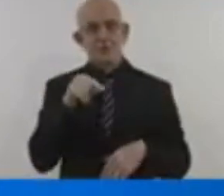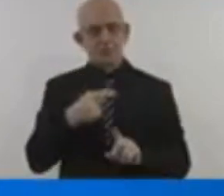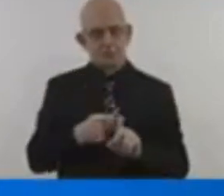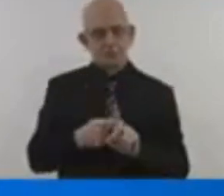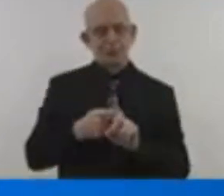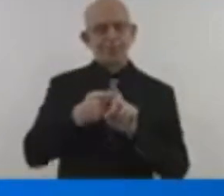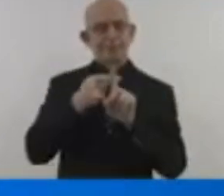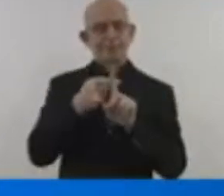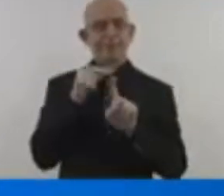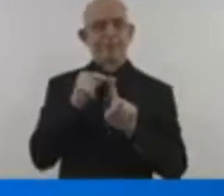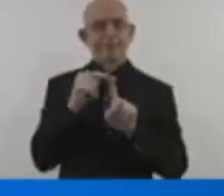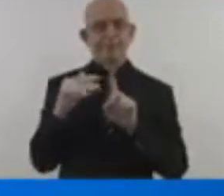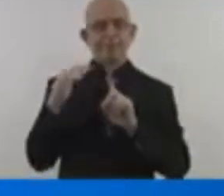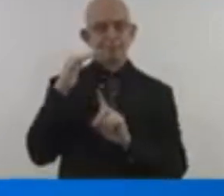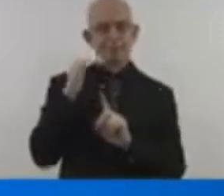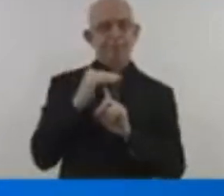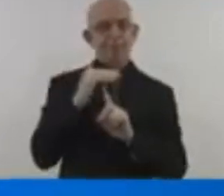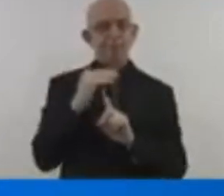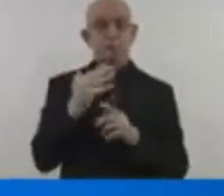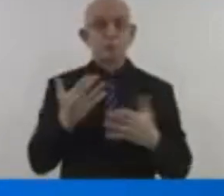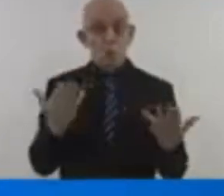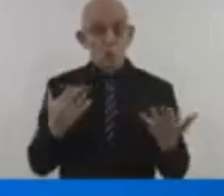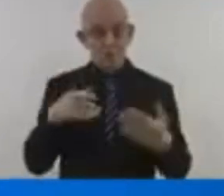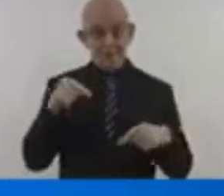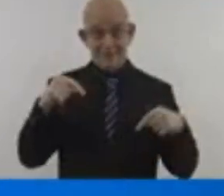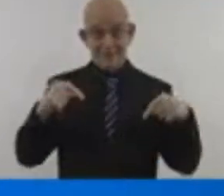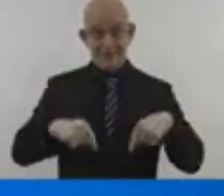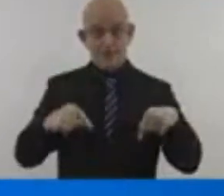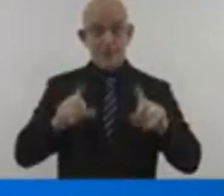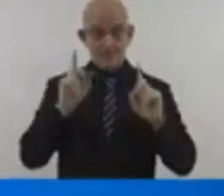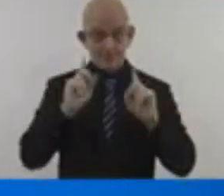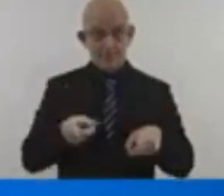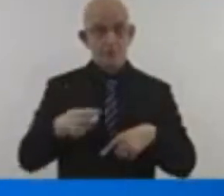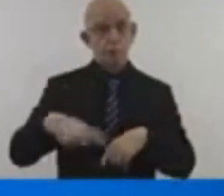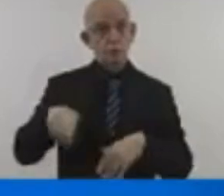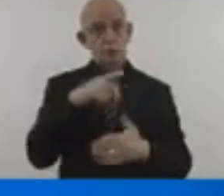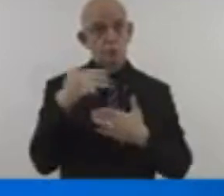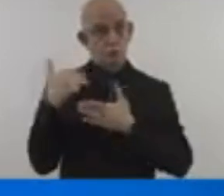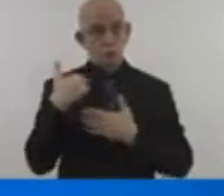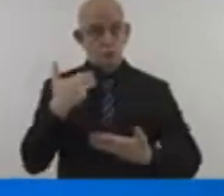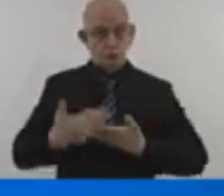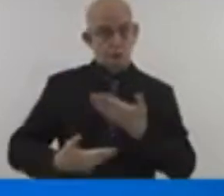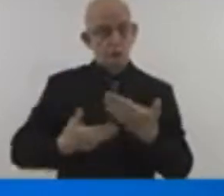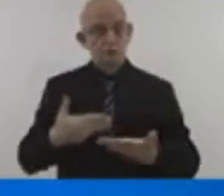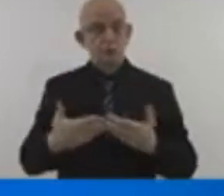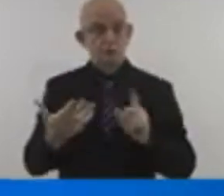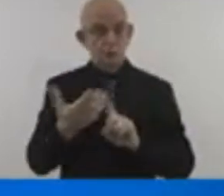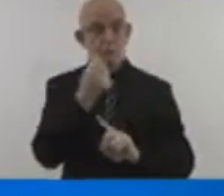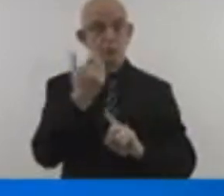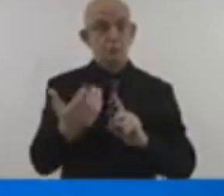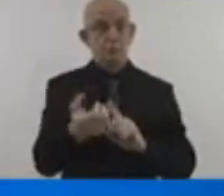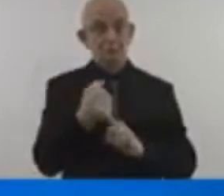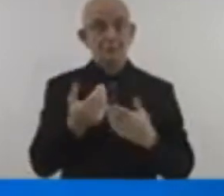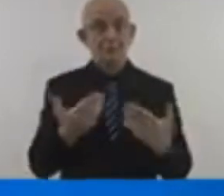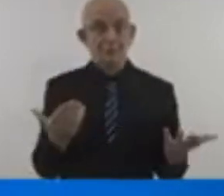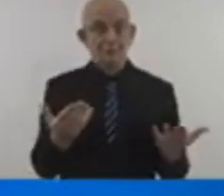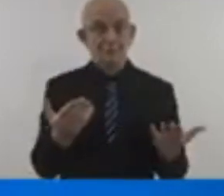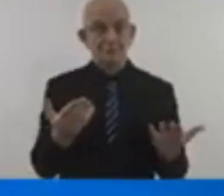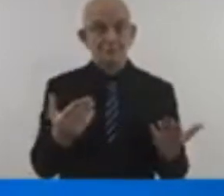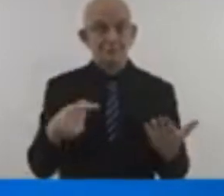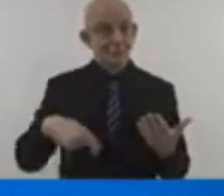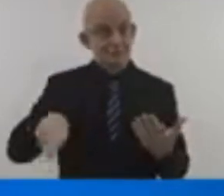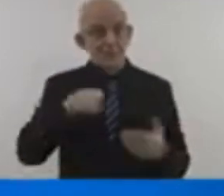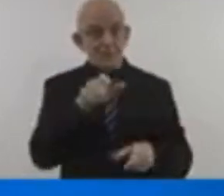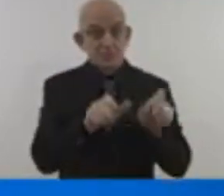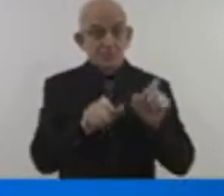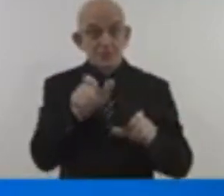and the United Nations Development Programme finds that 80% of people around the world want more climate